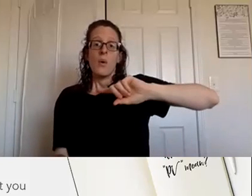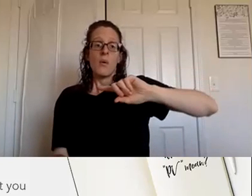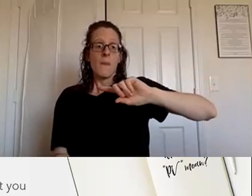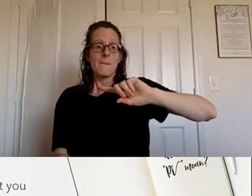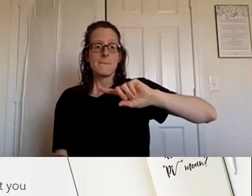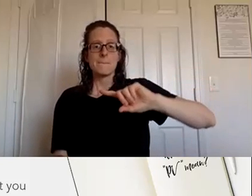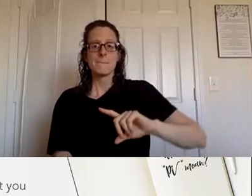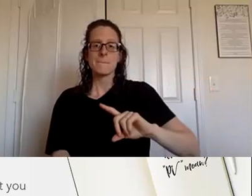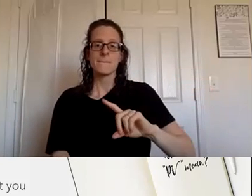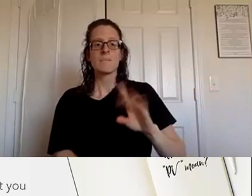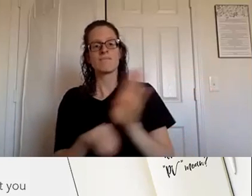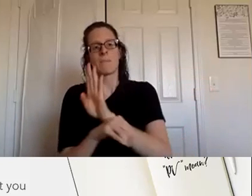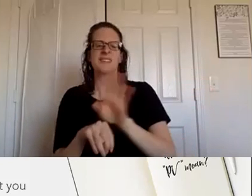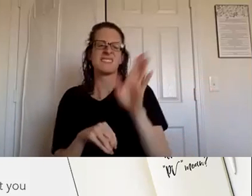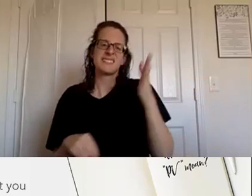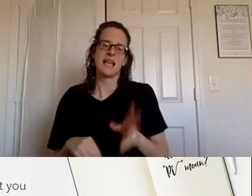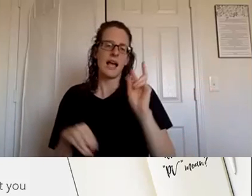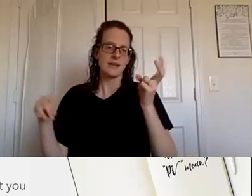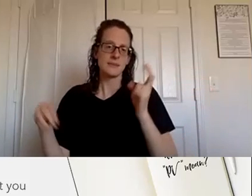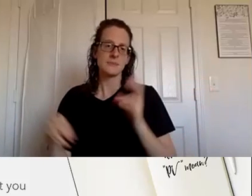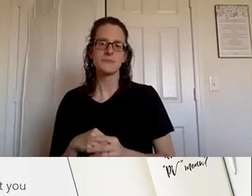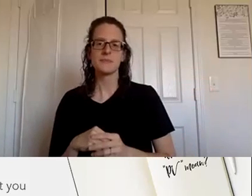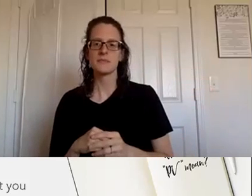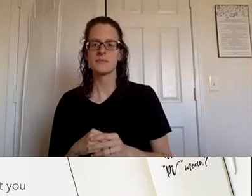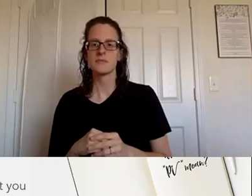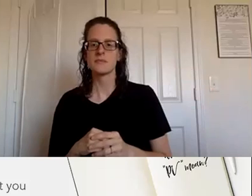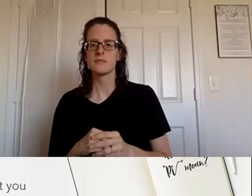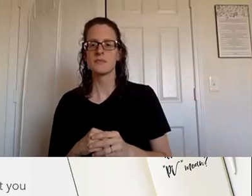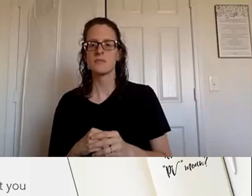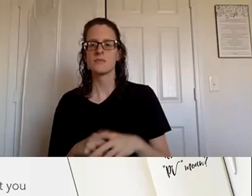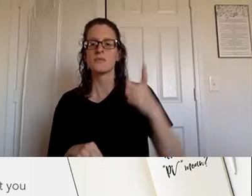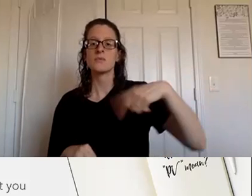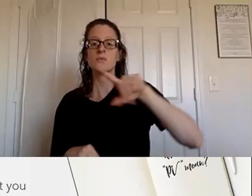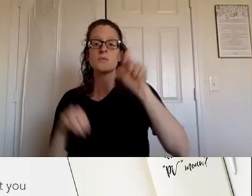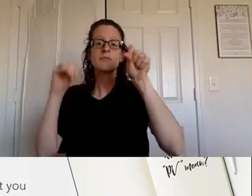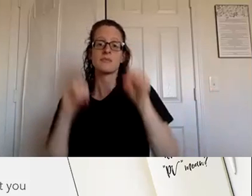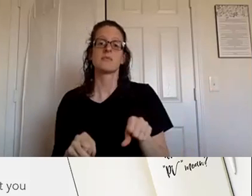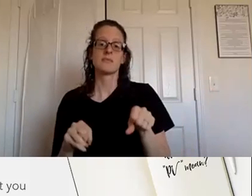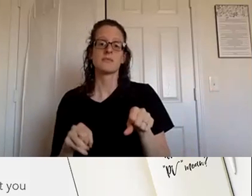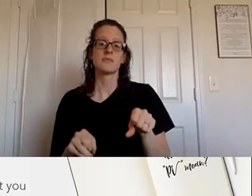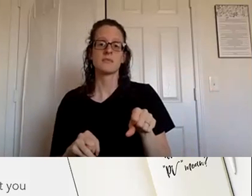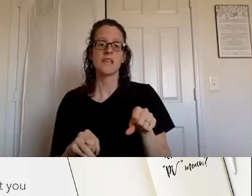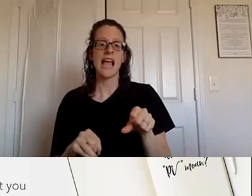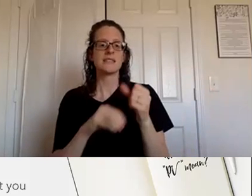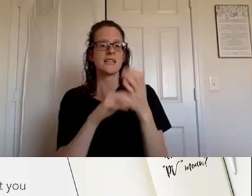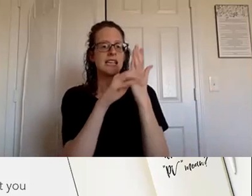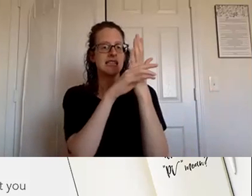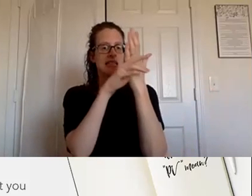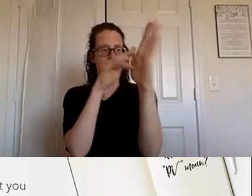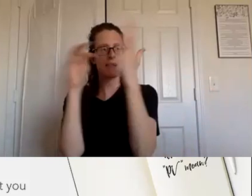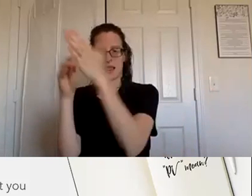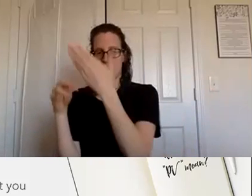uh business um you can you can split people up so